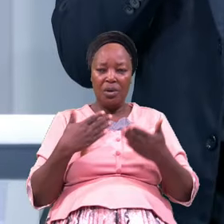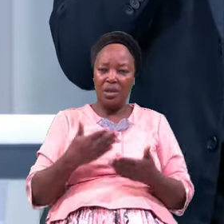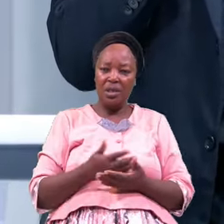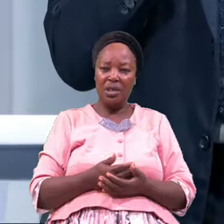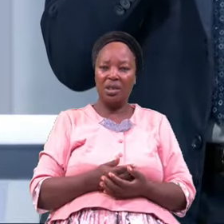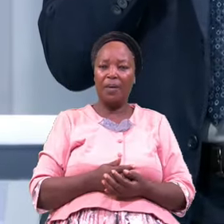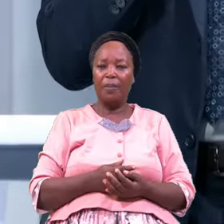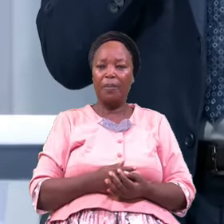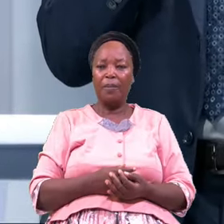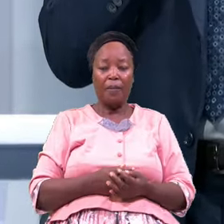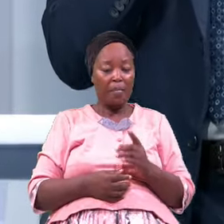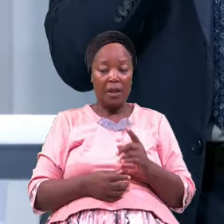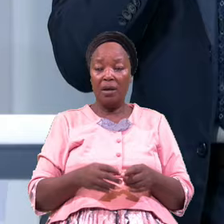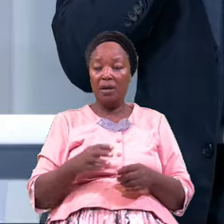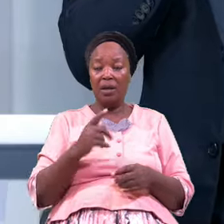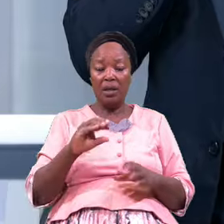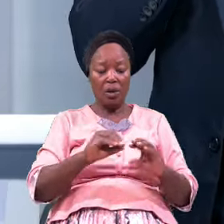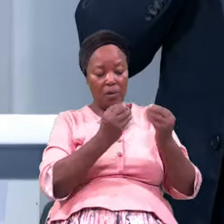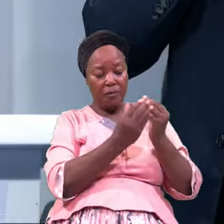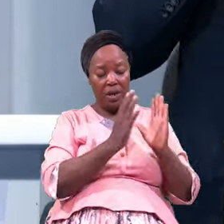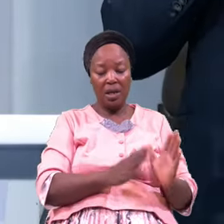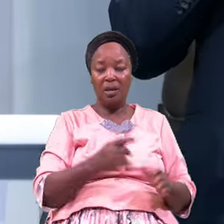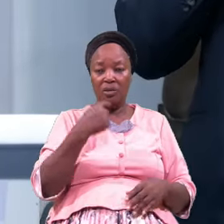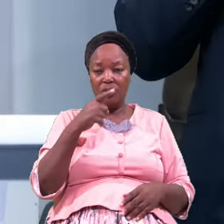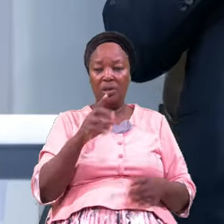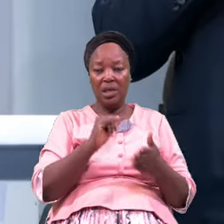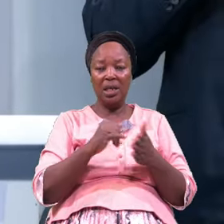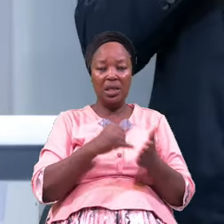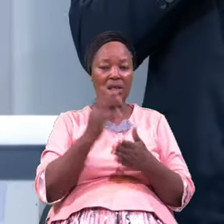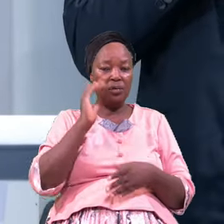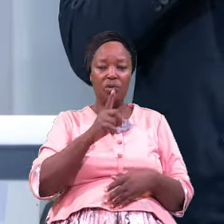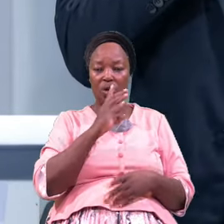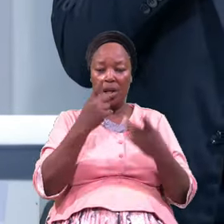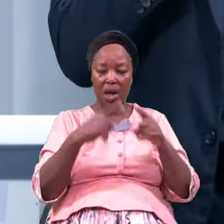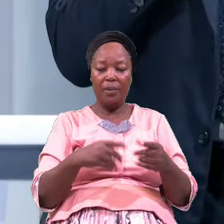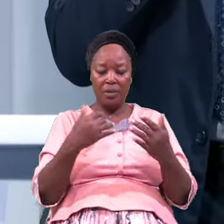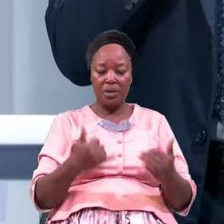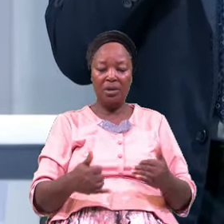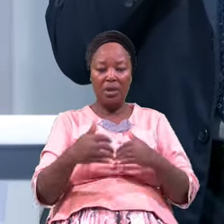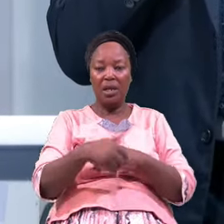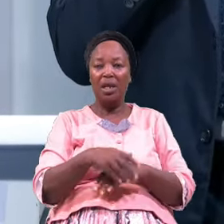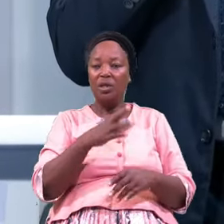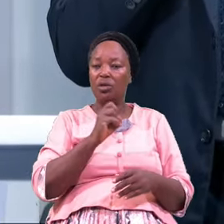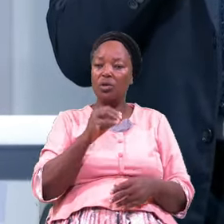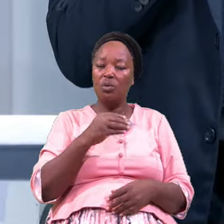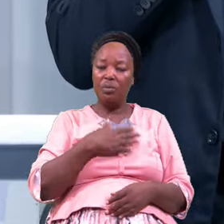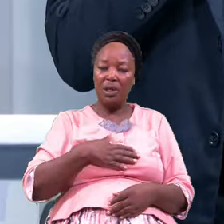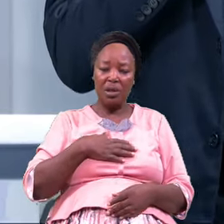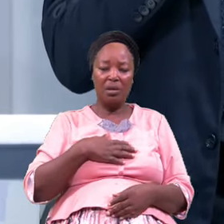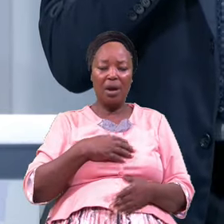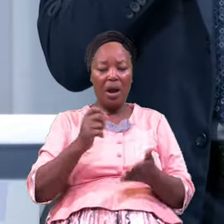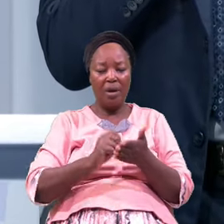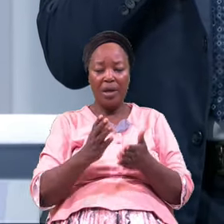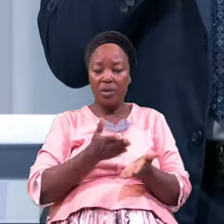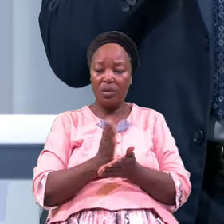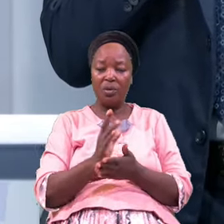He Told You That It Will Happen Tonight So Just Give Your Name Just